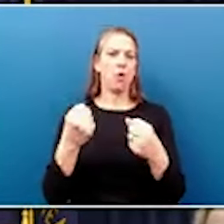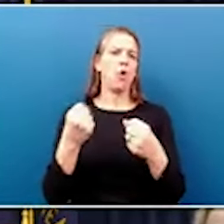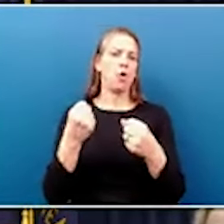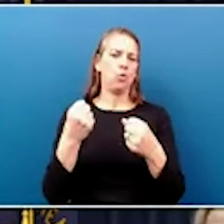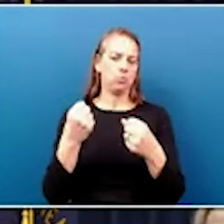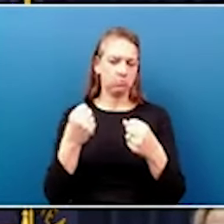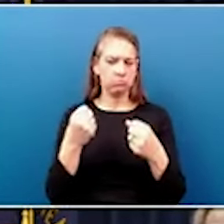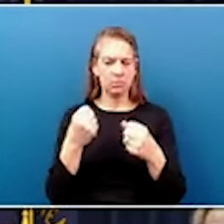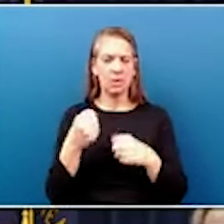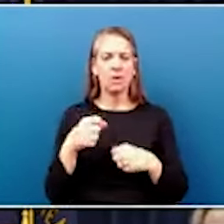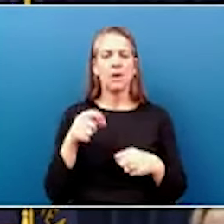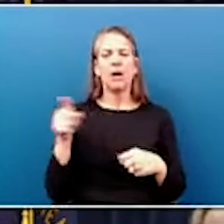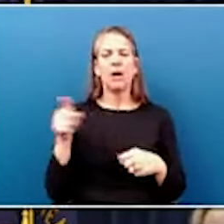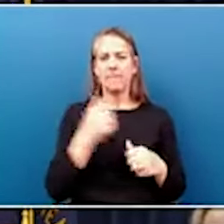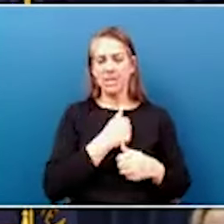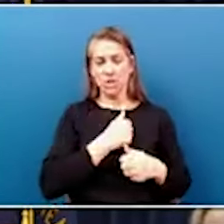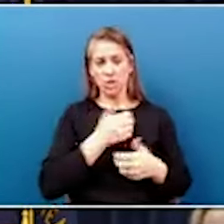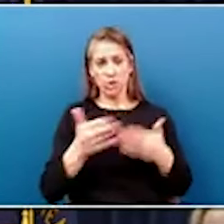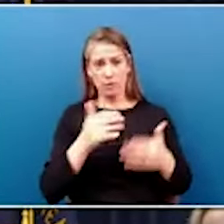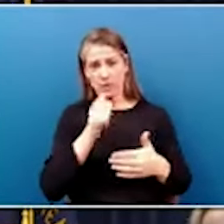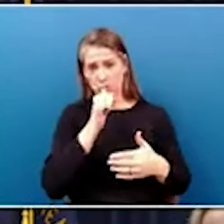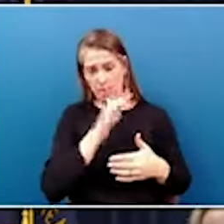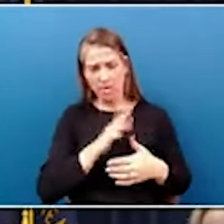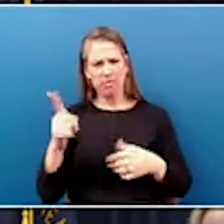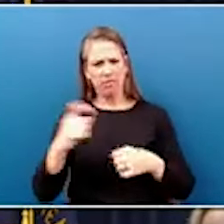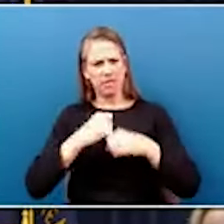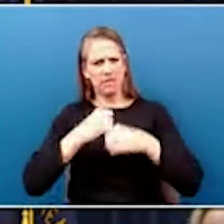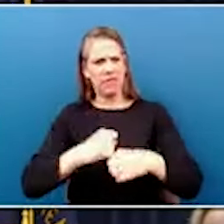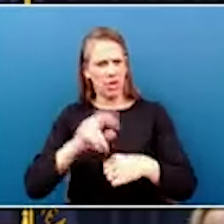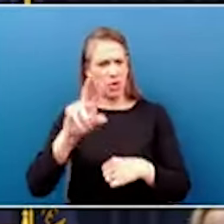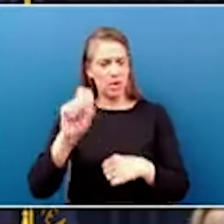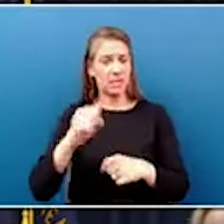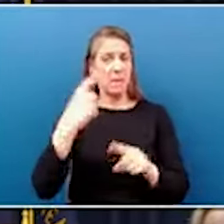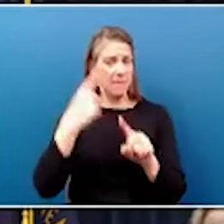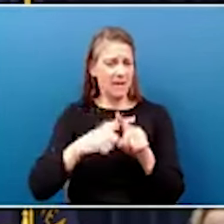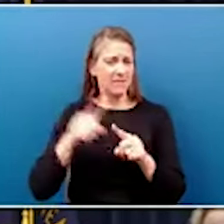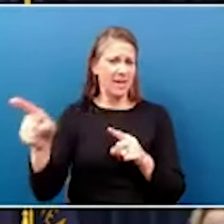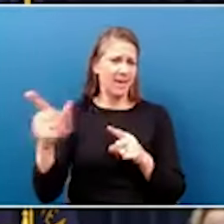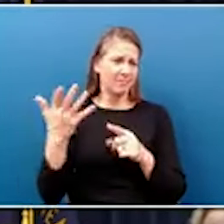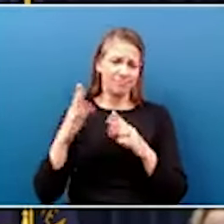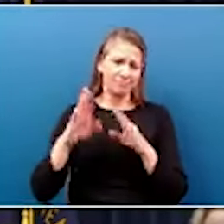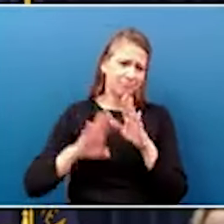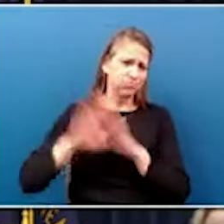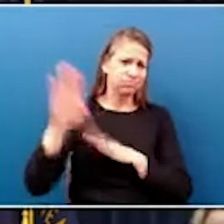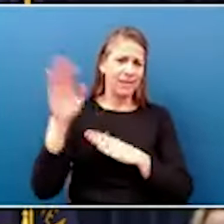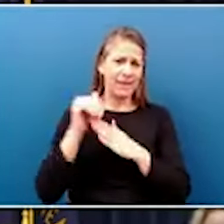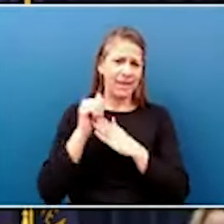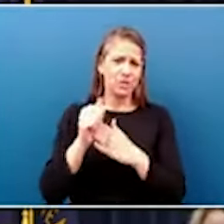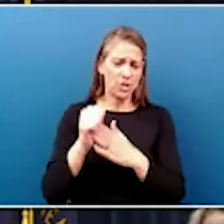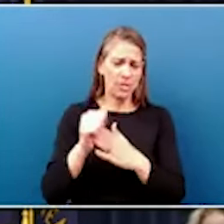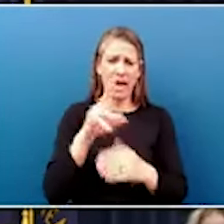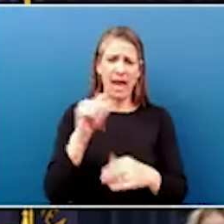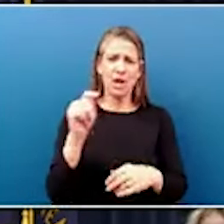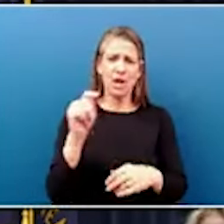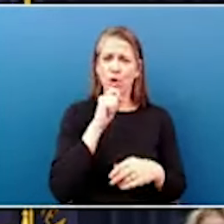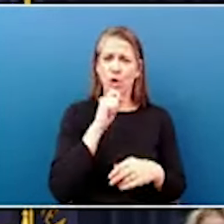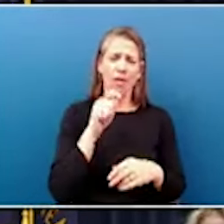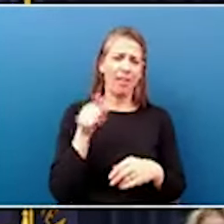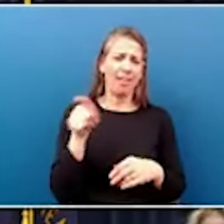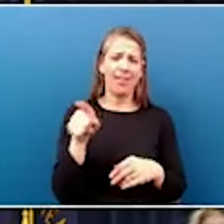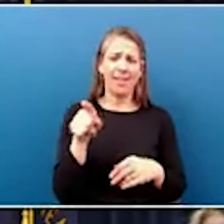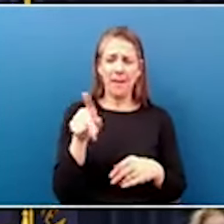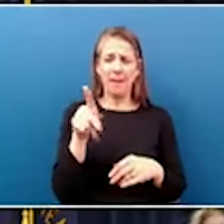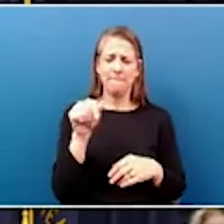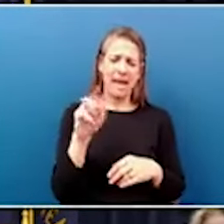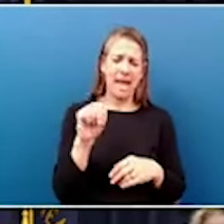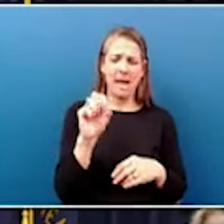service women have not only defended our nation, but also excelled at leadership roles, such as our own Colonel Pam Stevenson. We will continue